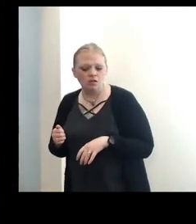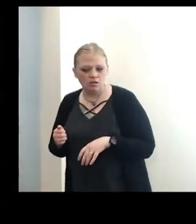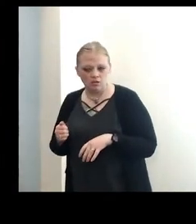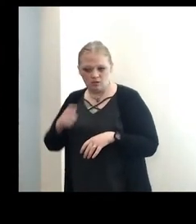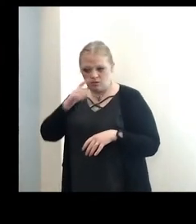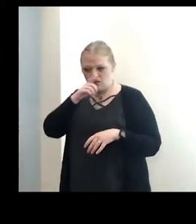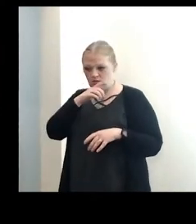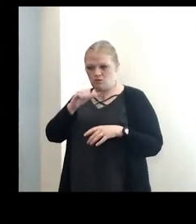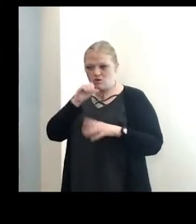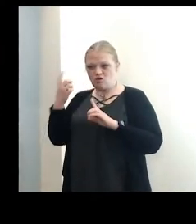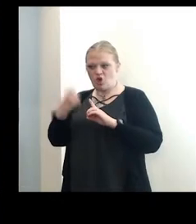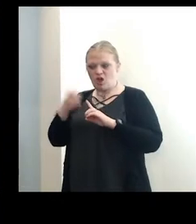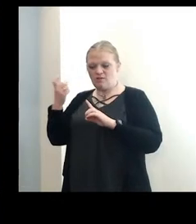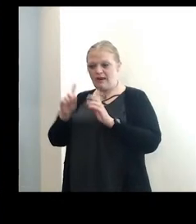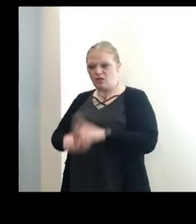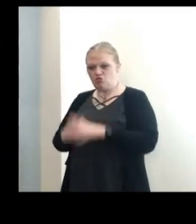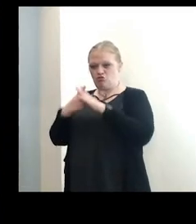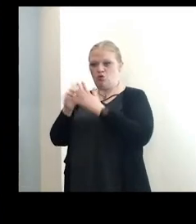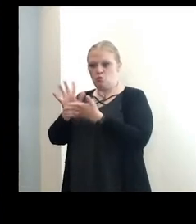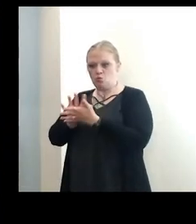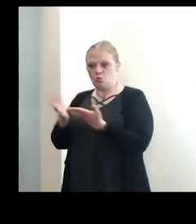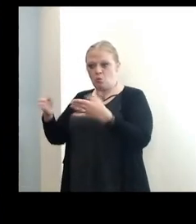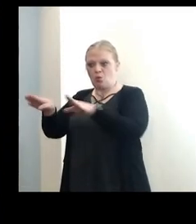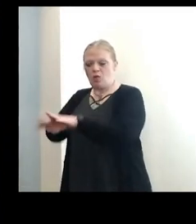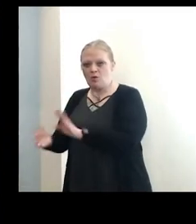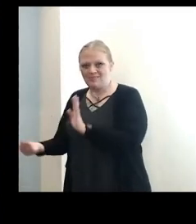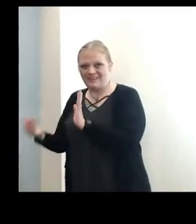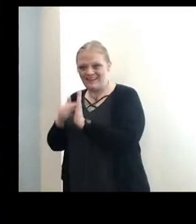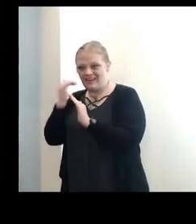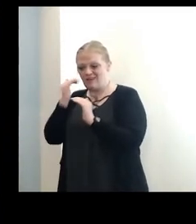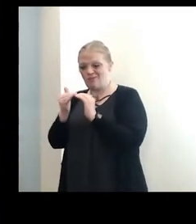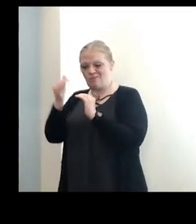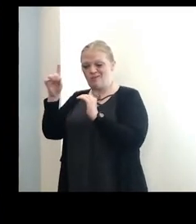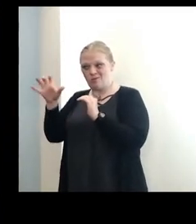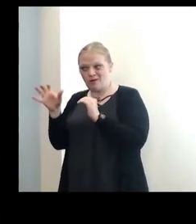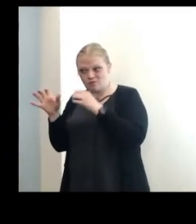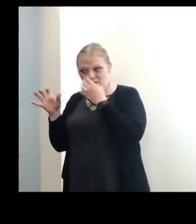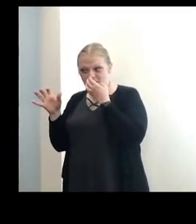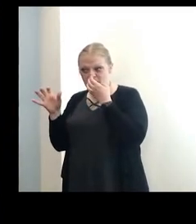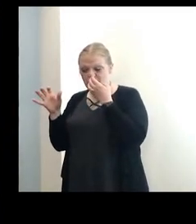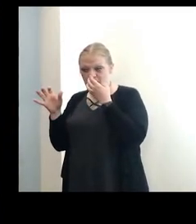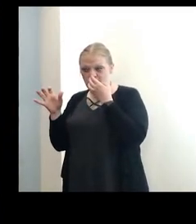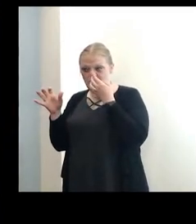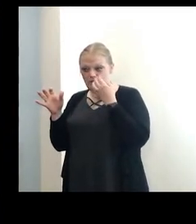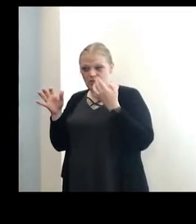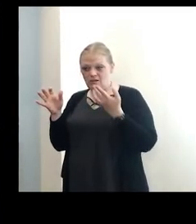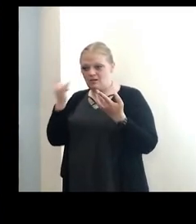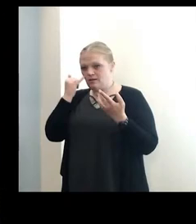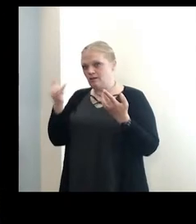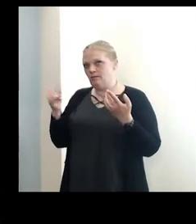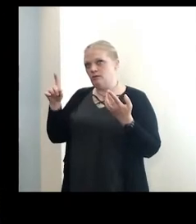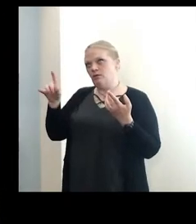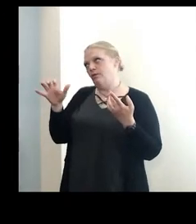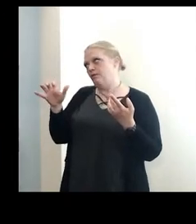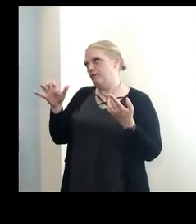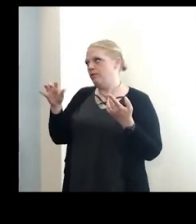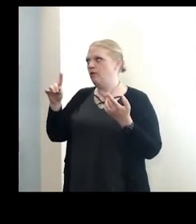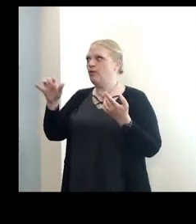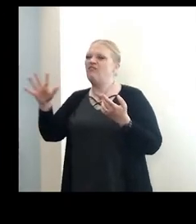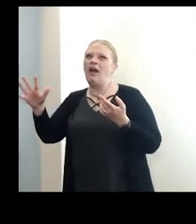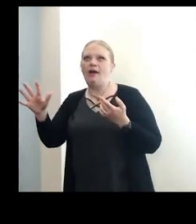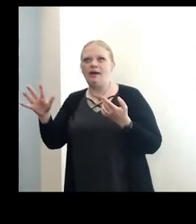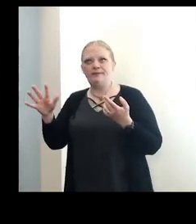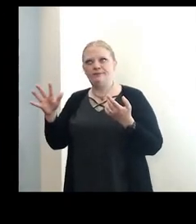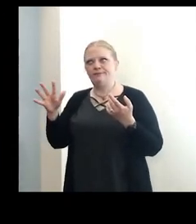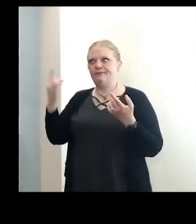automatically trigger a school's closing again if it gets above 100. It's a case of, yes, there may be 100, 105, but you